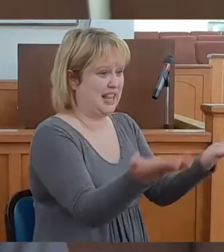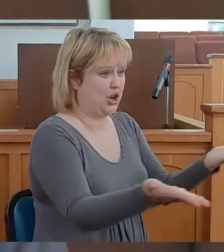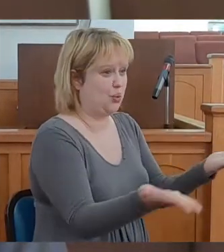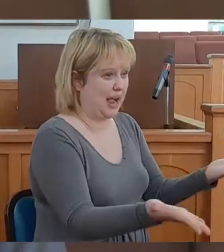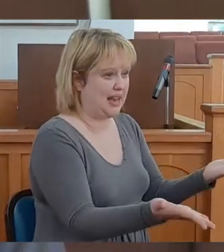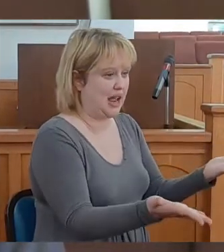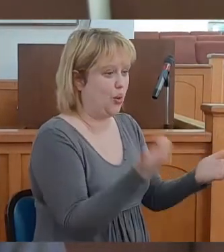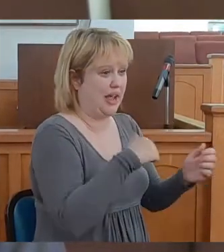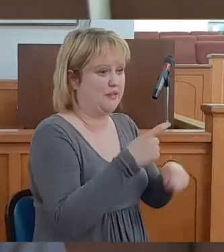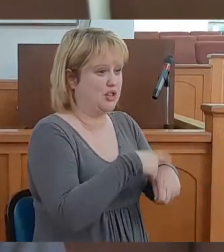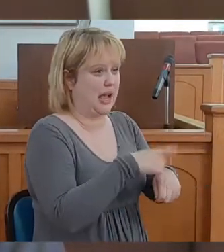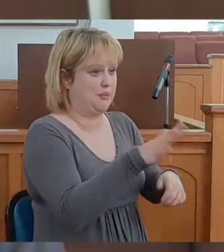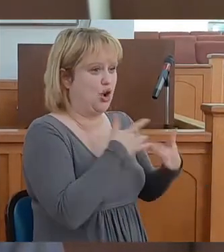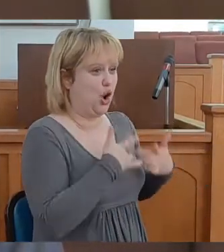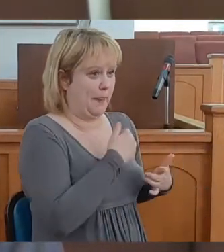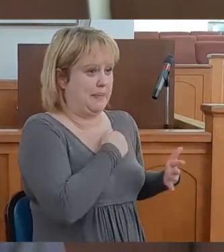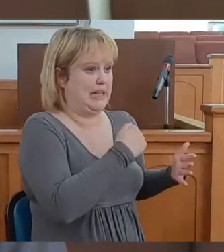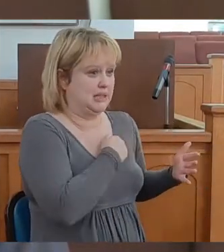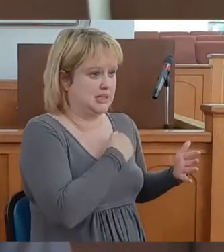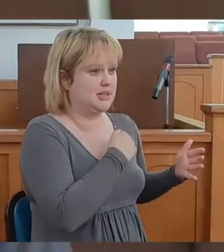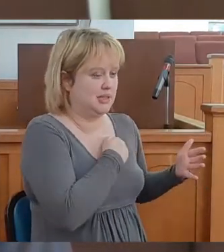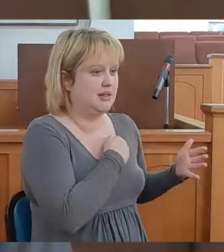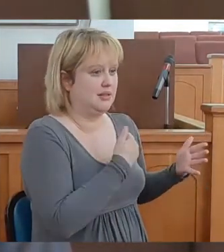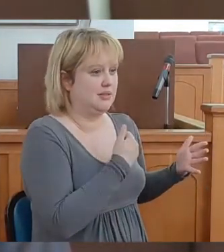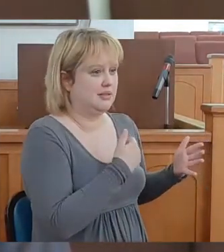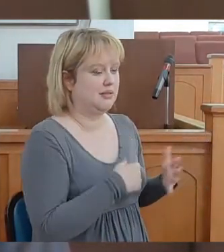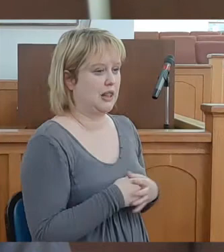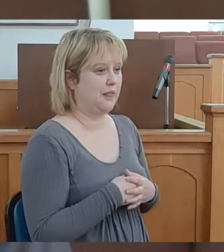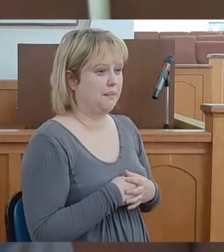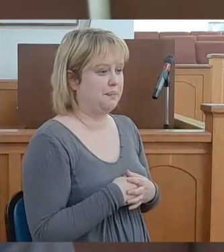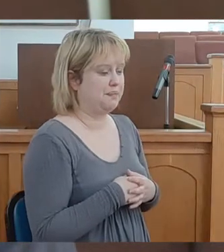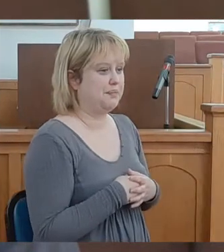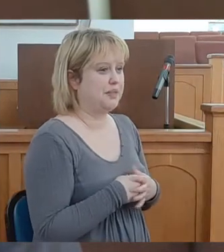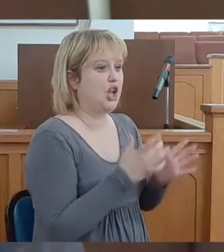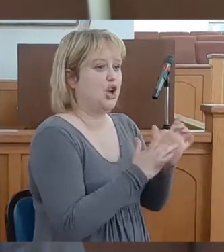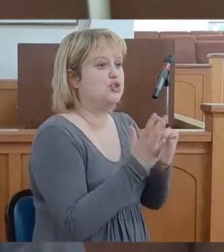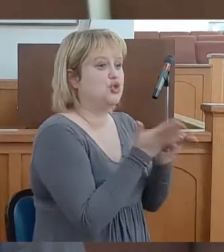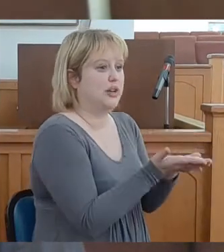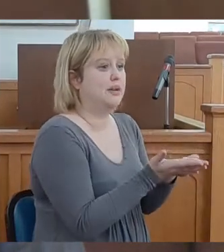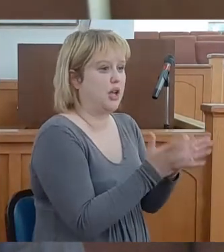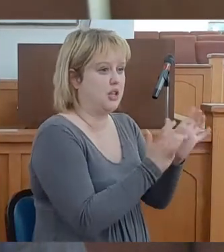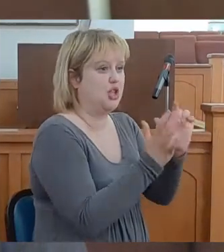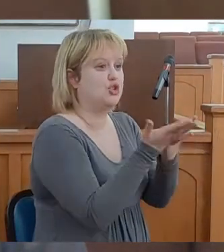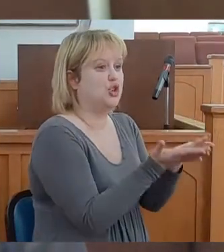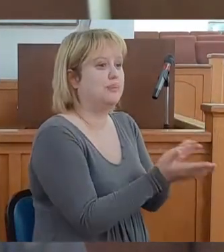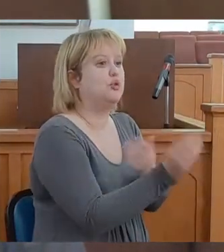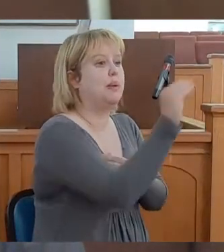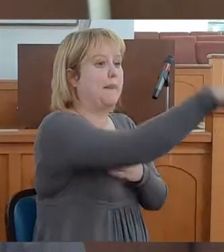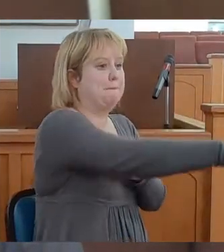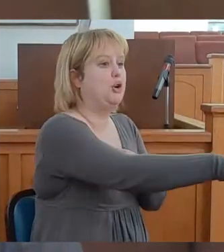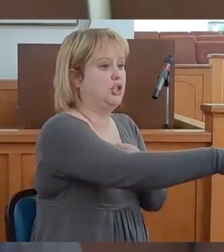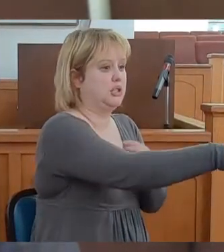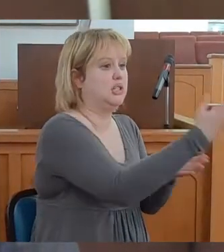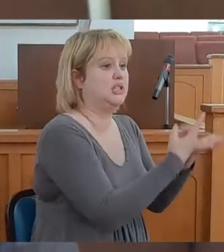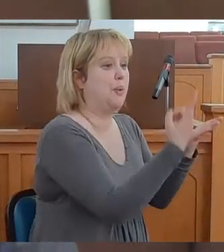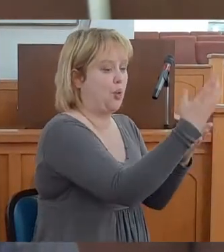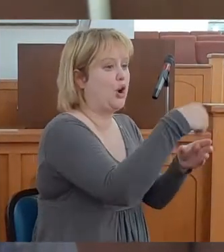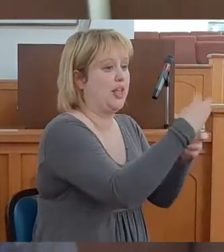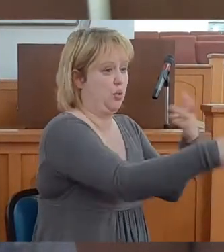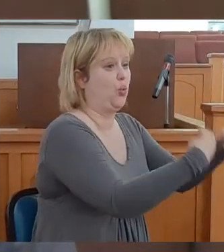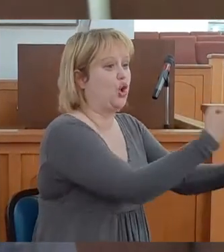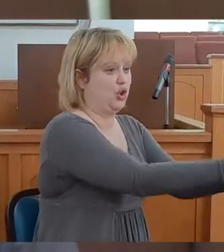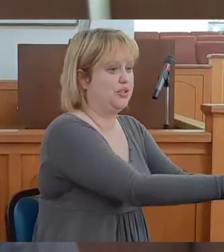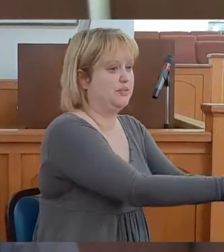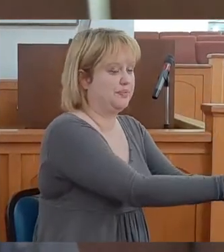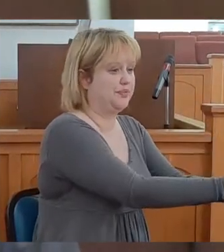each time your heart beat, a scripture is being placed someplace in the world.